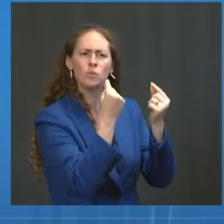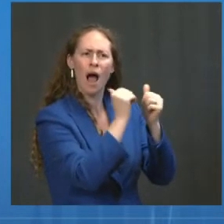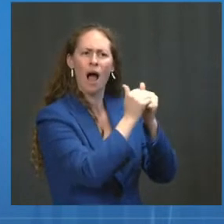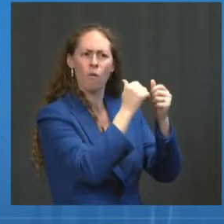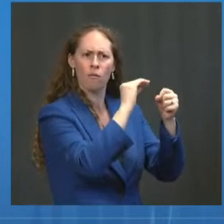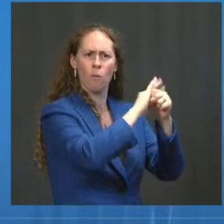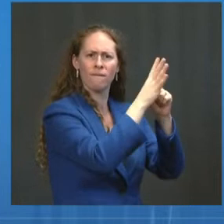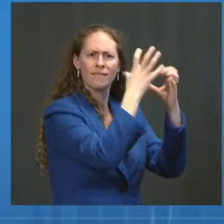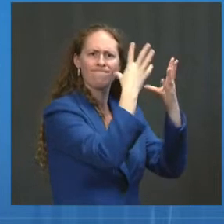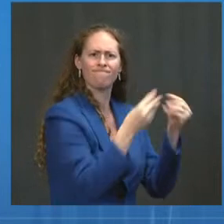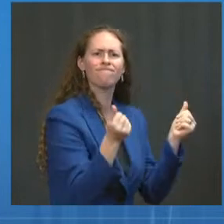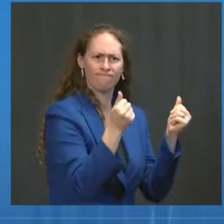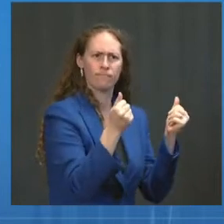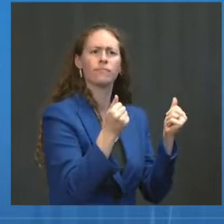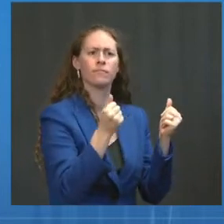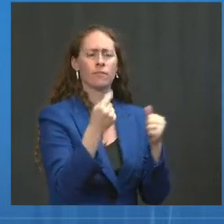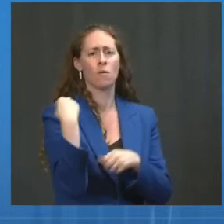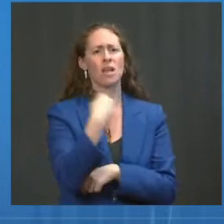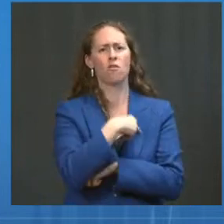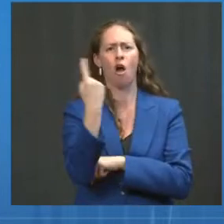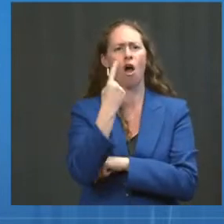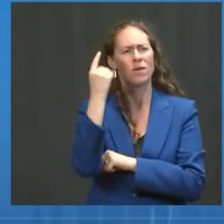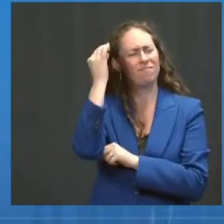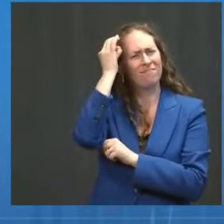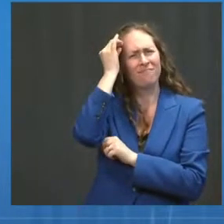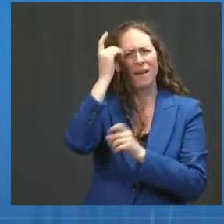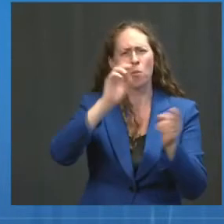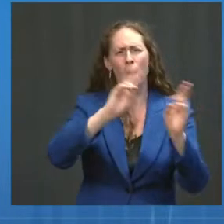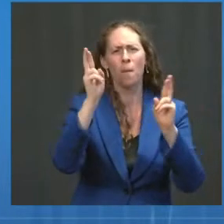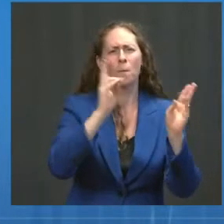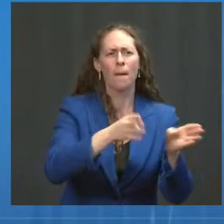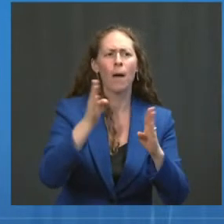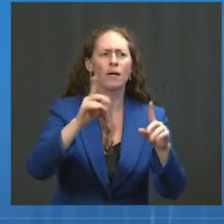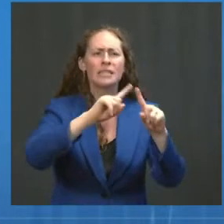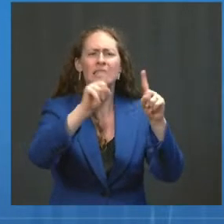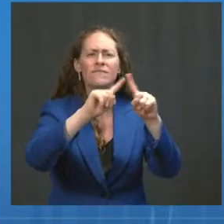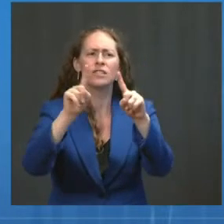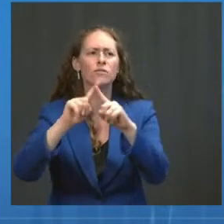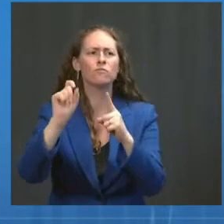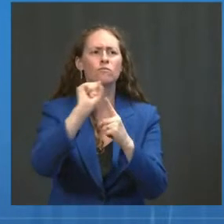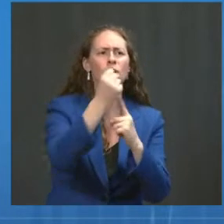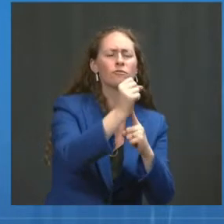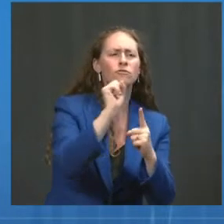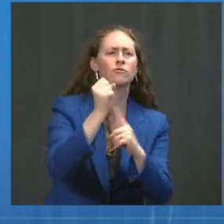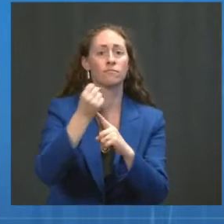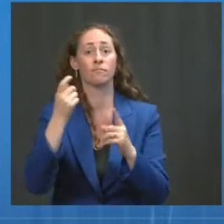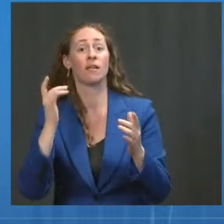scenario, including the potential need for vaccine booster shots.